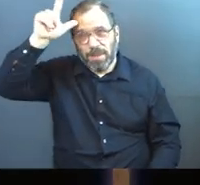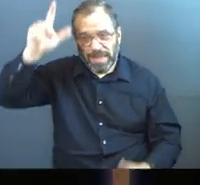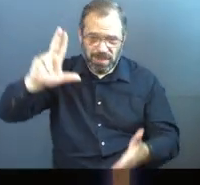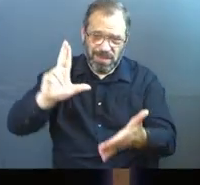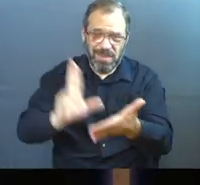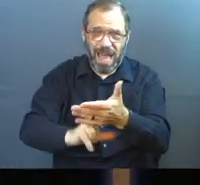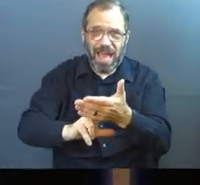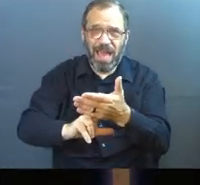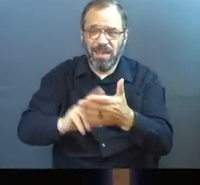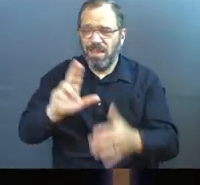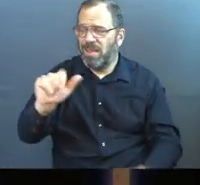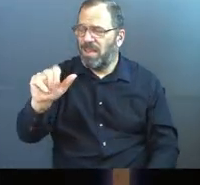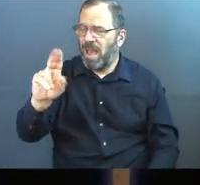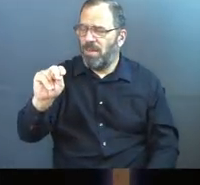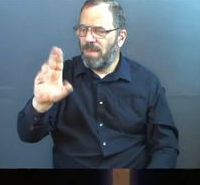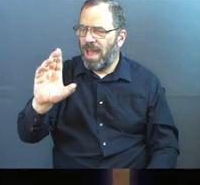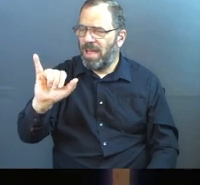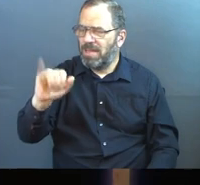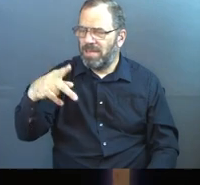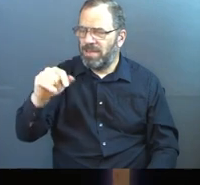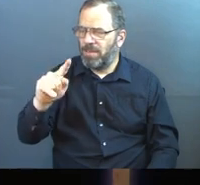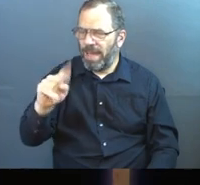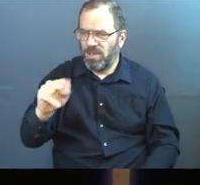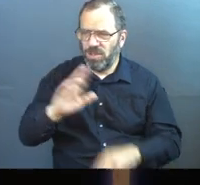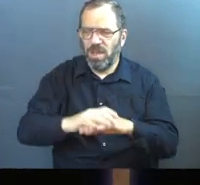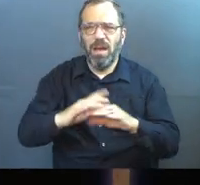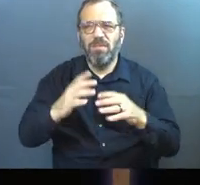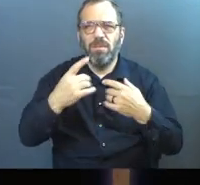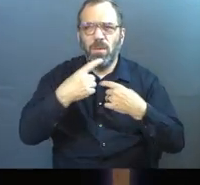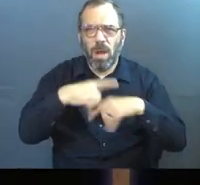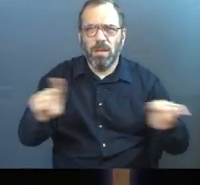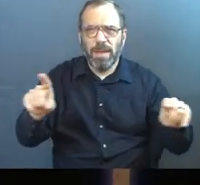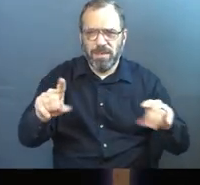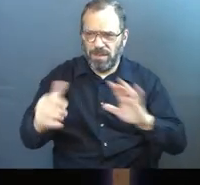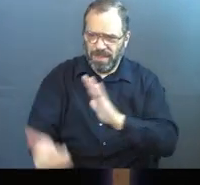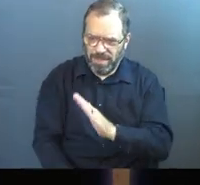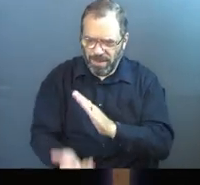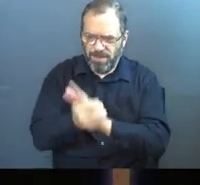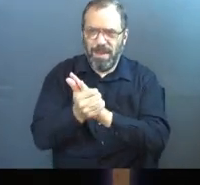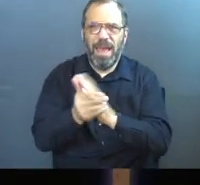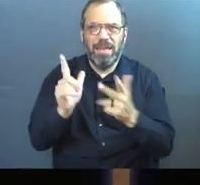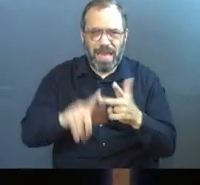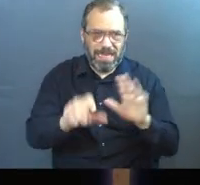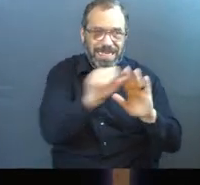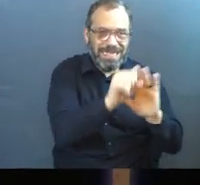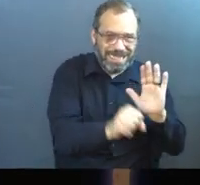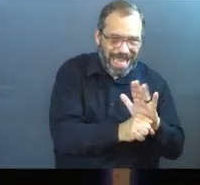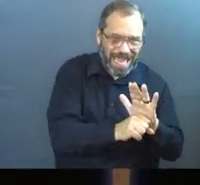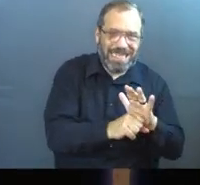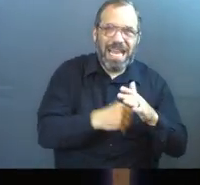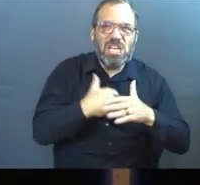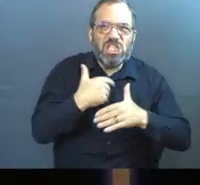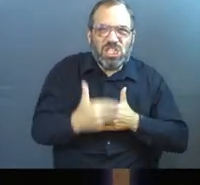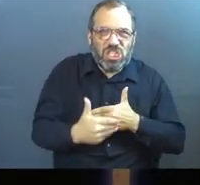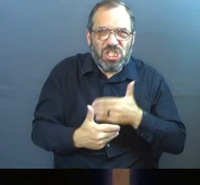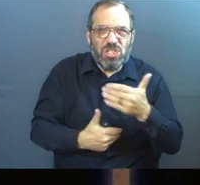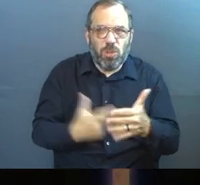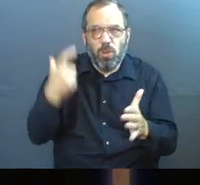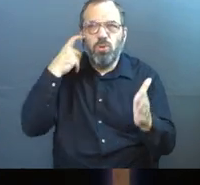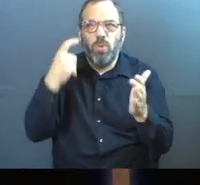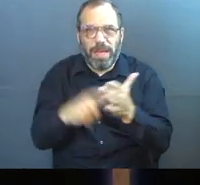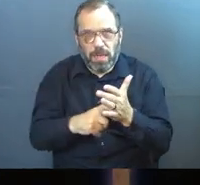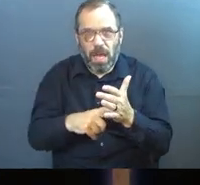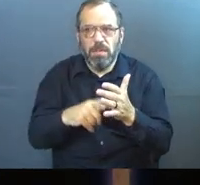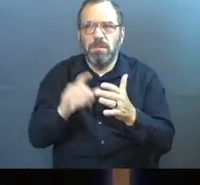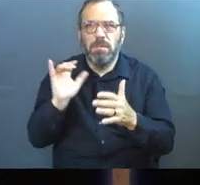America, and we had the amendment, and then we had certain states that were slow to recognize